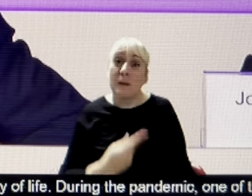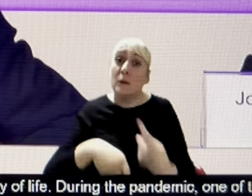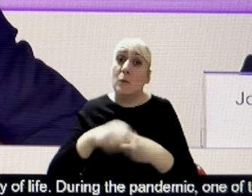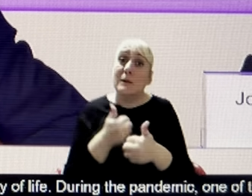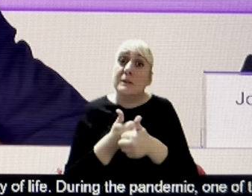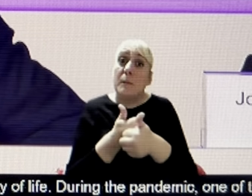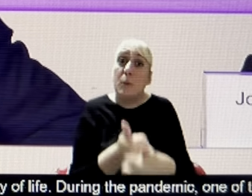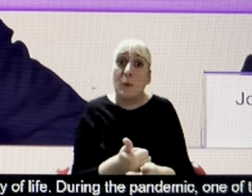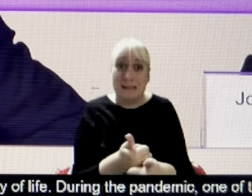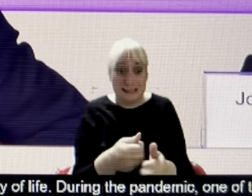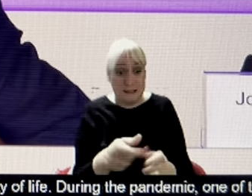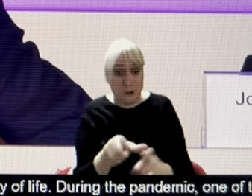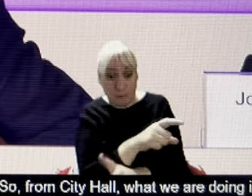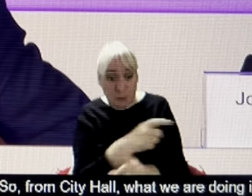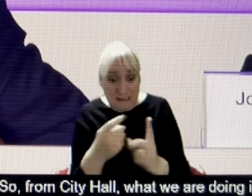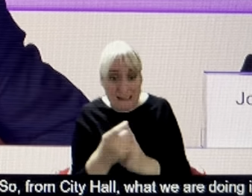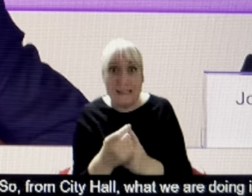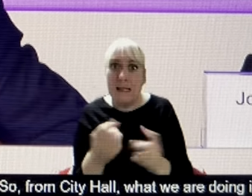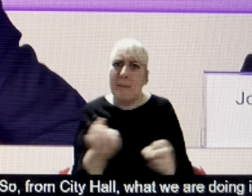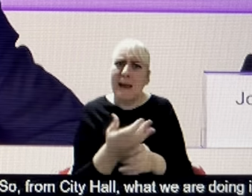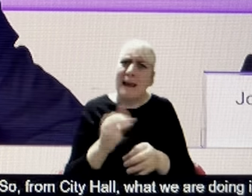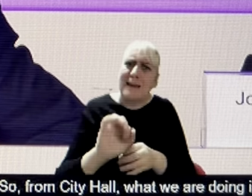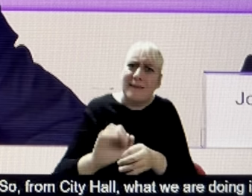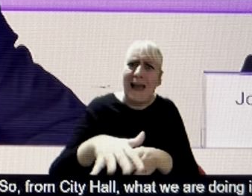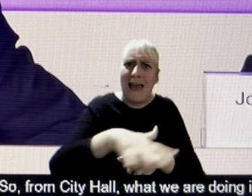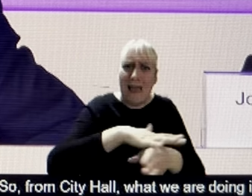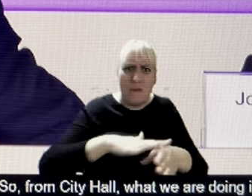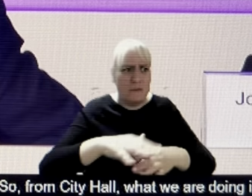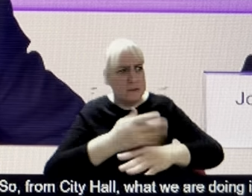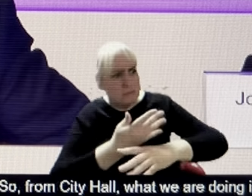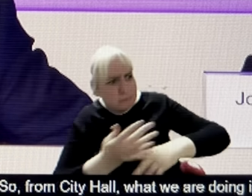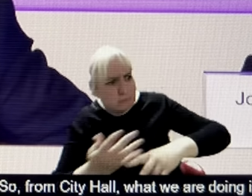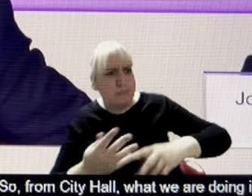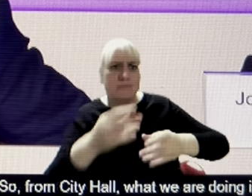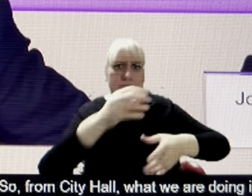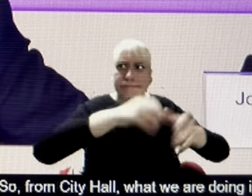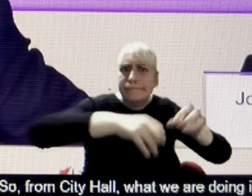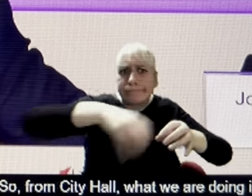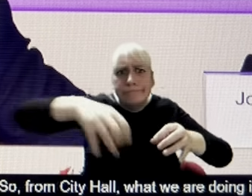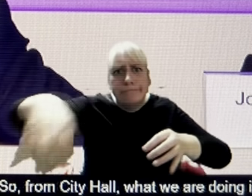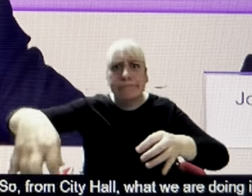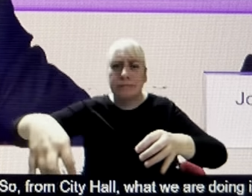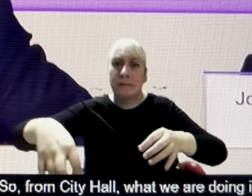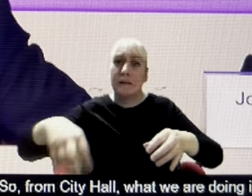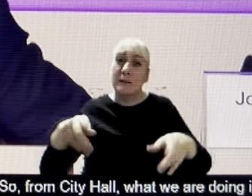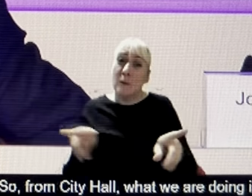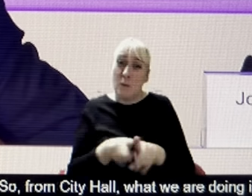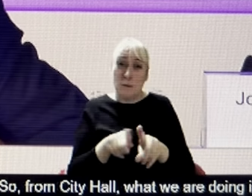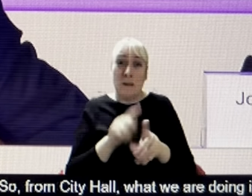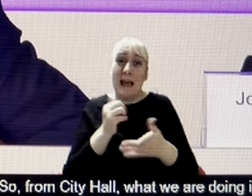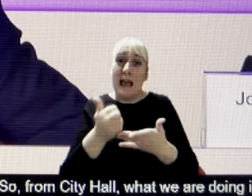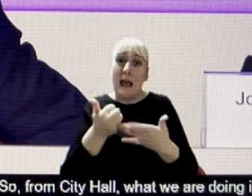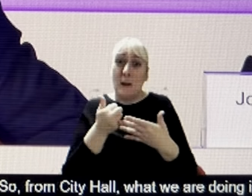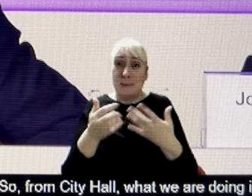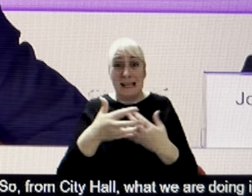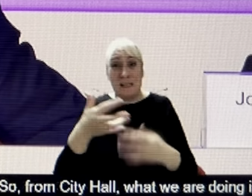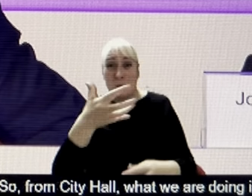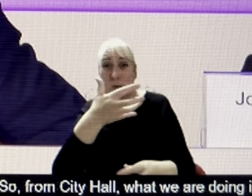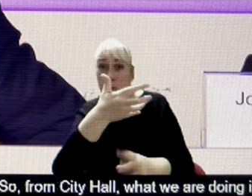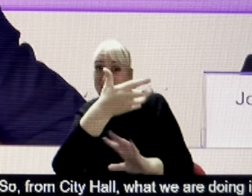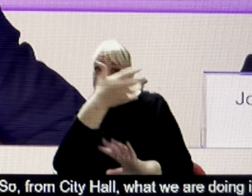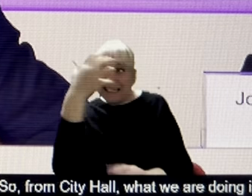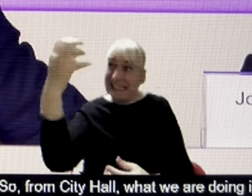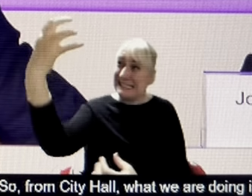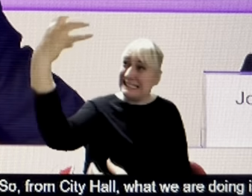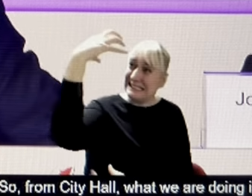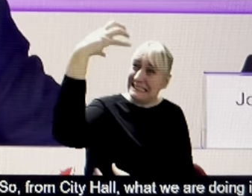areas because it helps also to adapt our city towards the heat waves we had last summer to help our city when it comes to flush floods